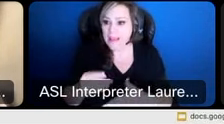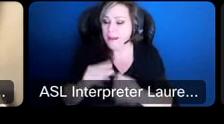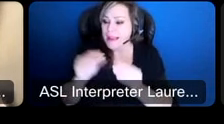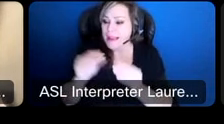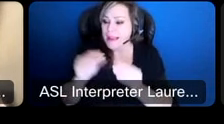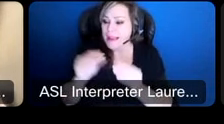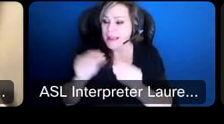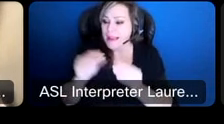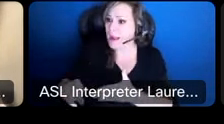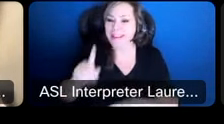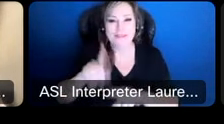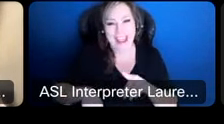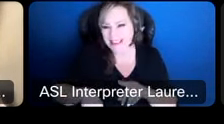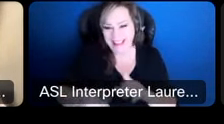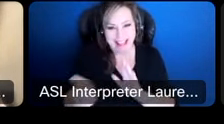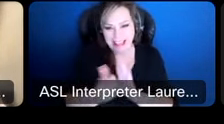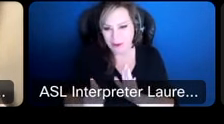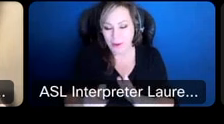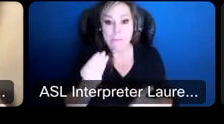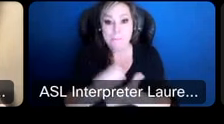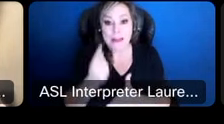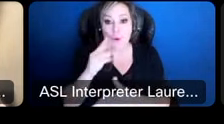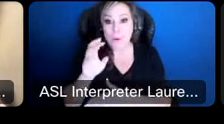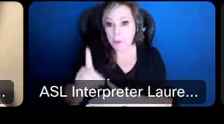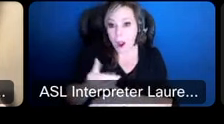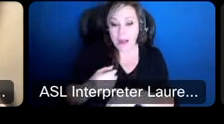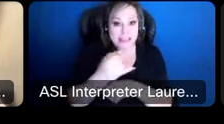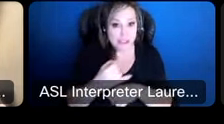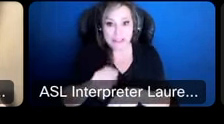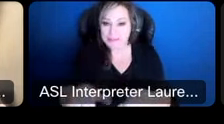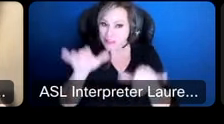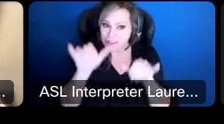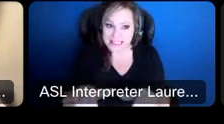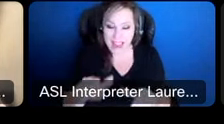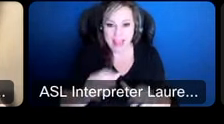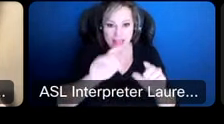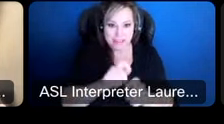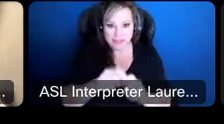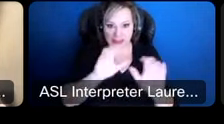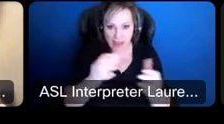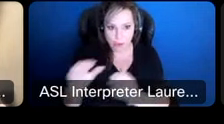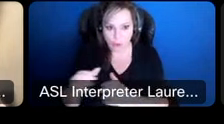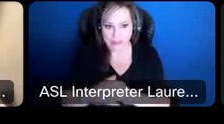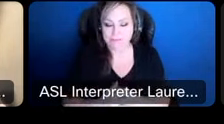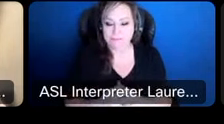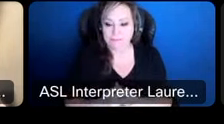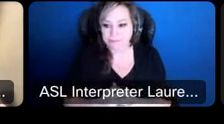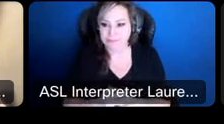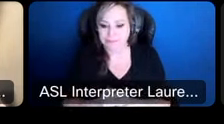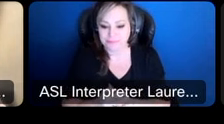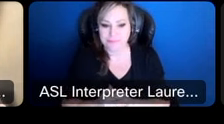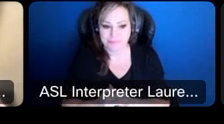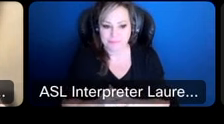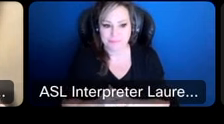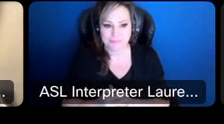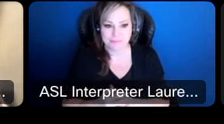money that comes in for bonds or for interest in sinking must stay in that pot of money so you go forward miss